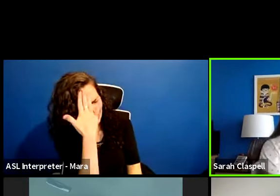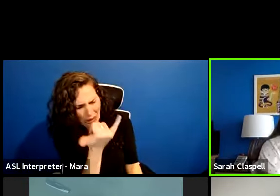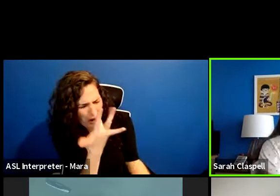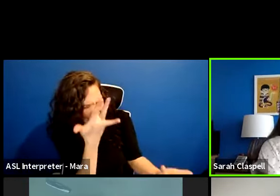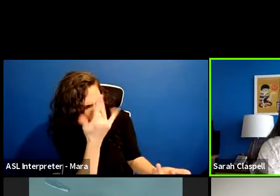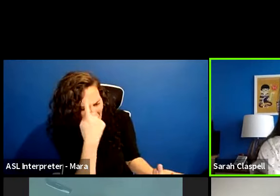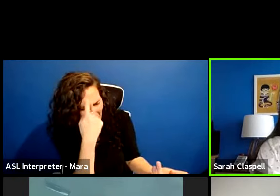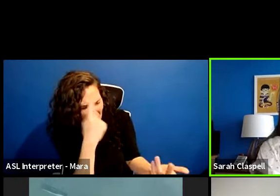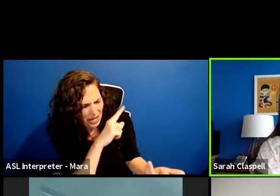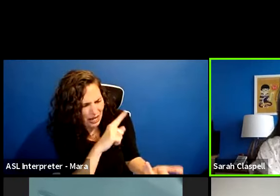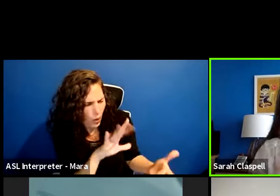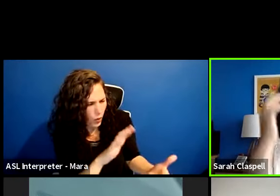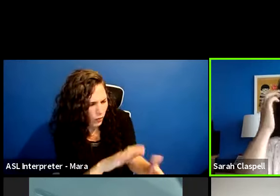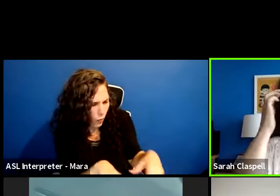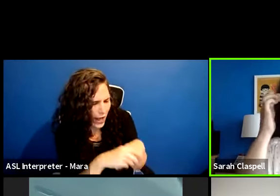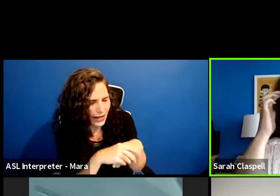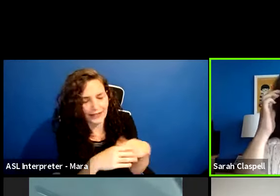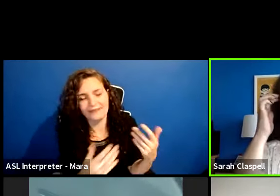Great. Give it up for Al.